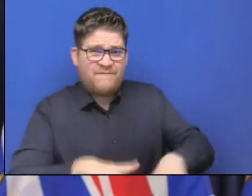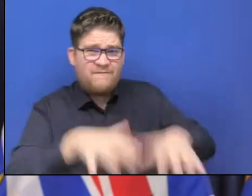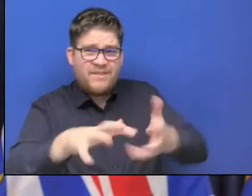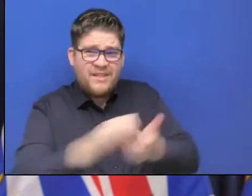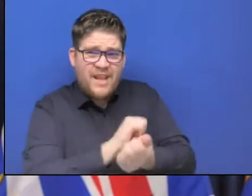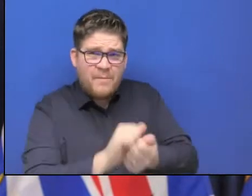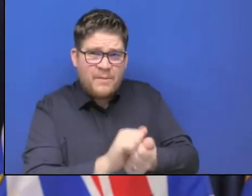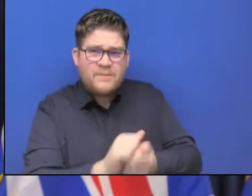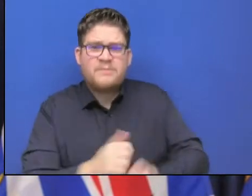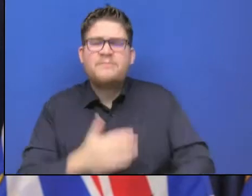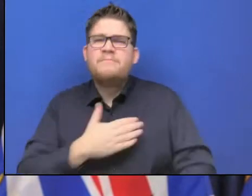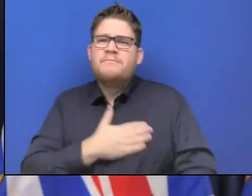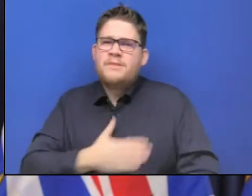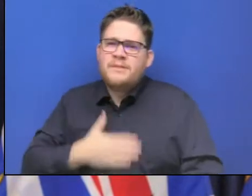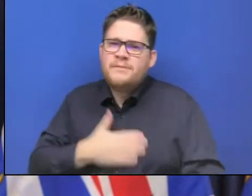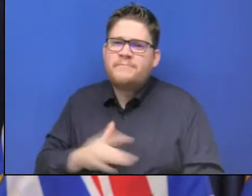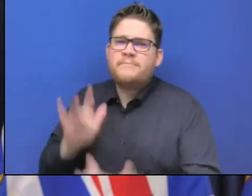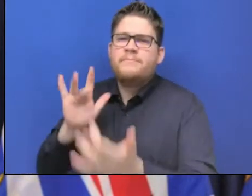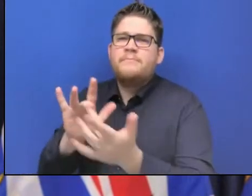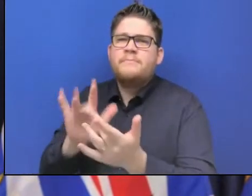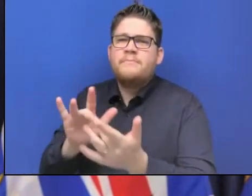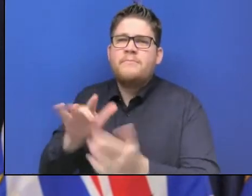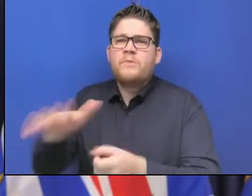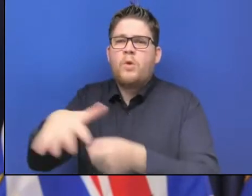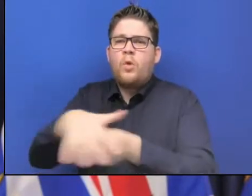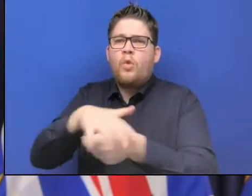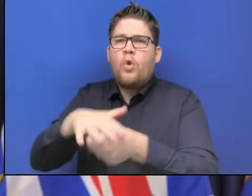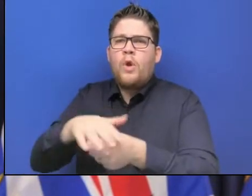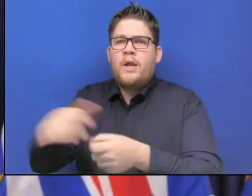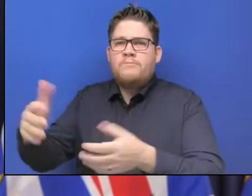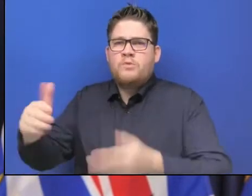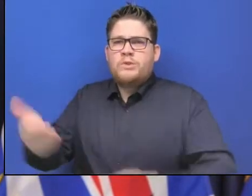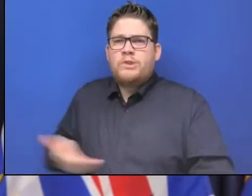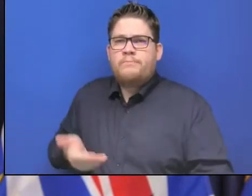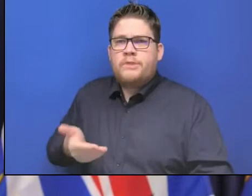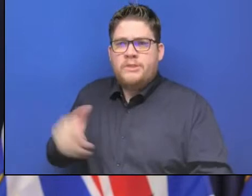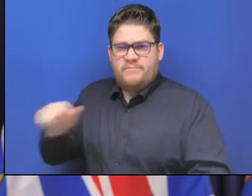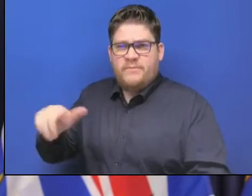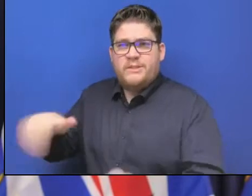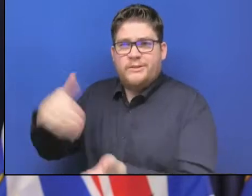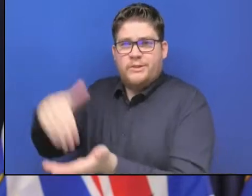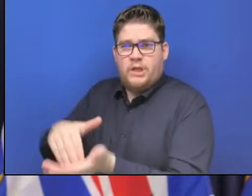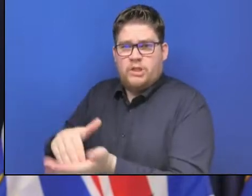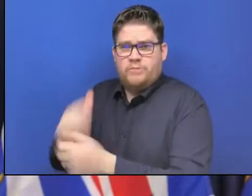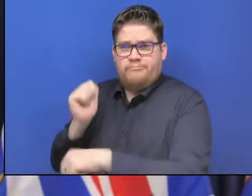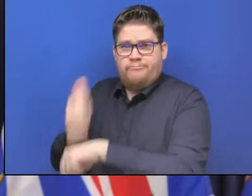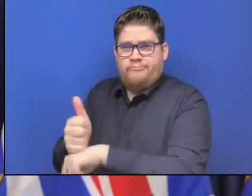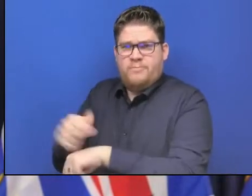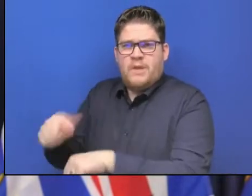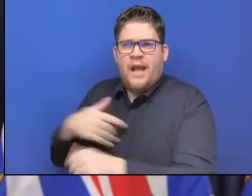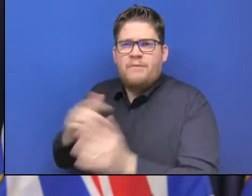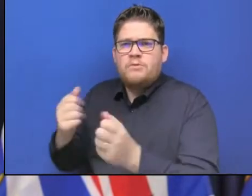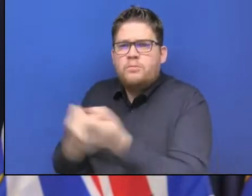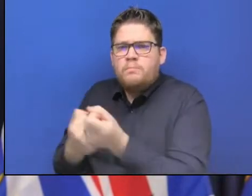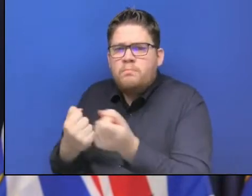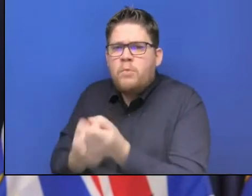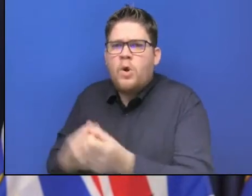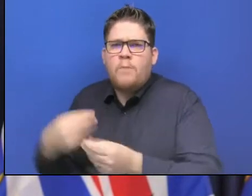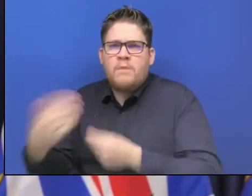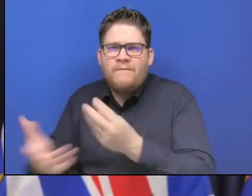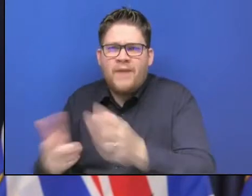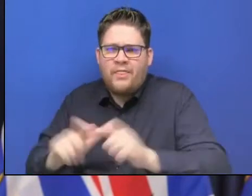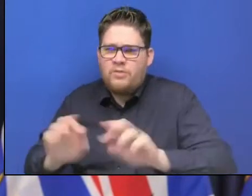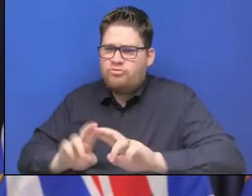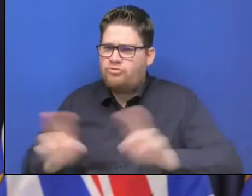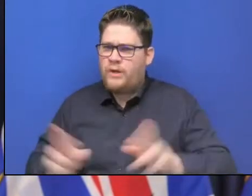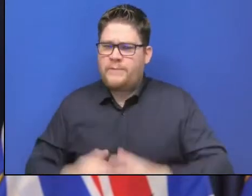support services. And as I mentioned yesterday, we've set up a service BC kit. contact centre line where people can speak